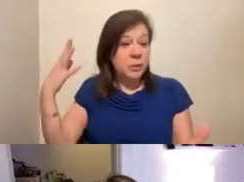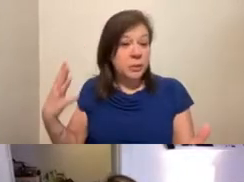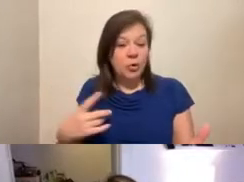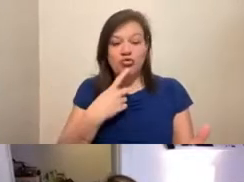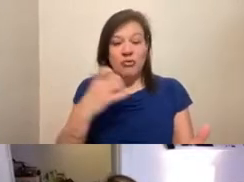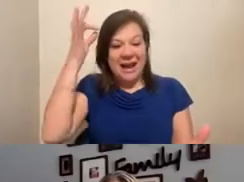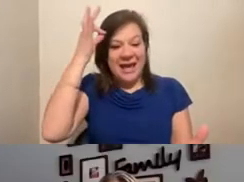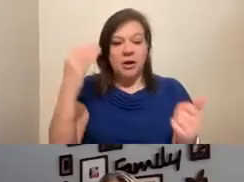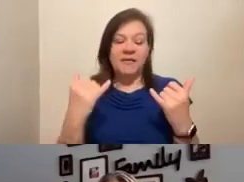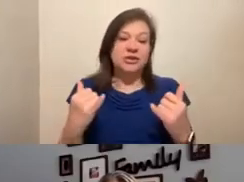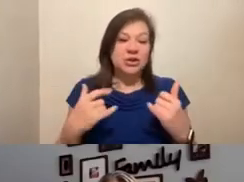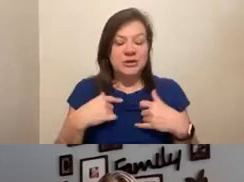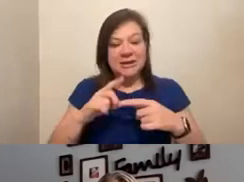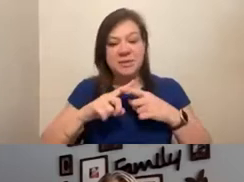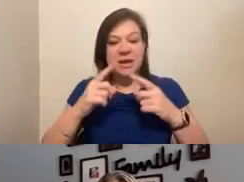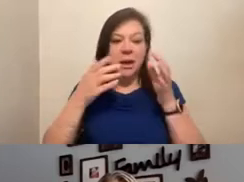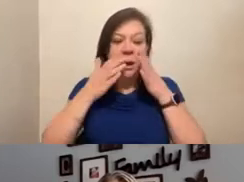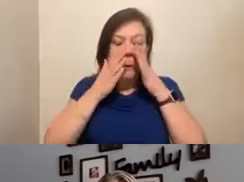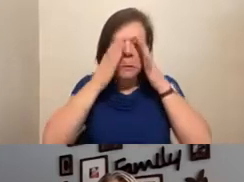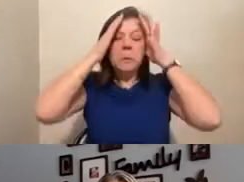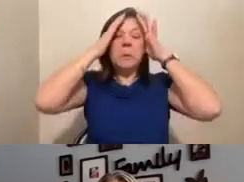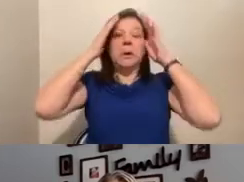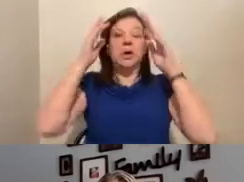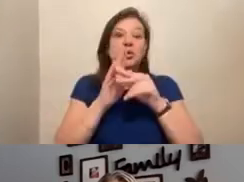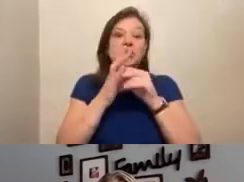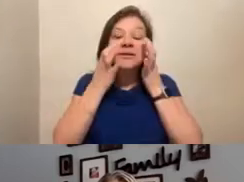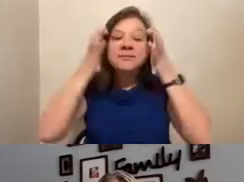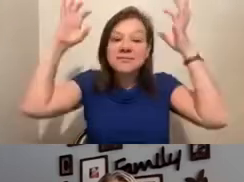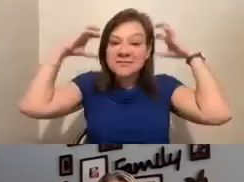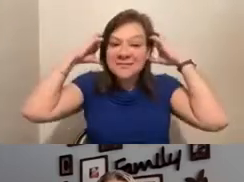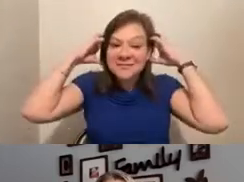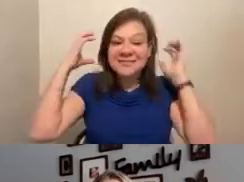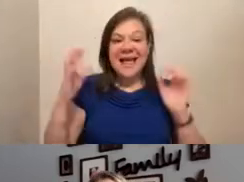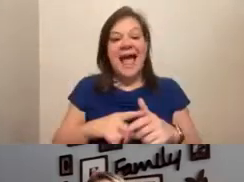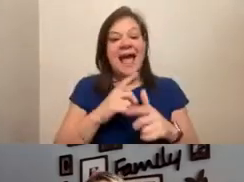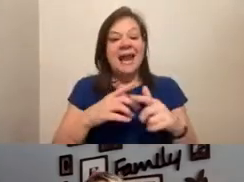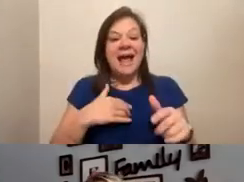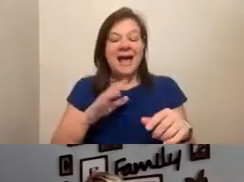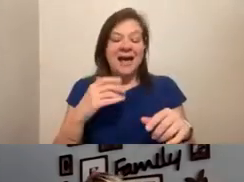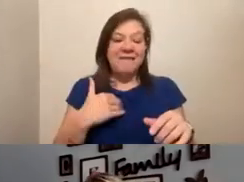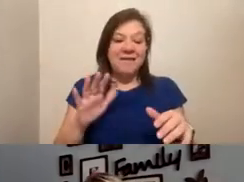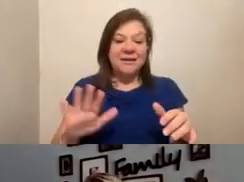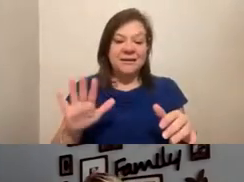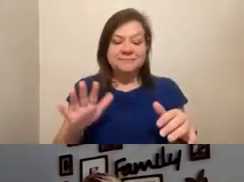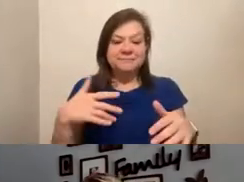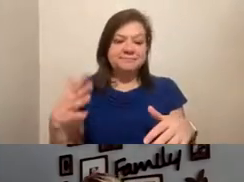currently being somewhat held off my face using a pair of black headphones. And I'm wearing sort of a